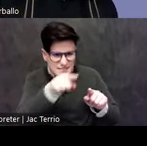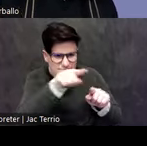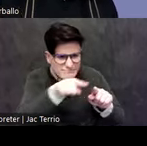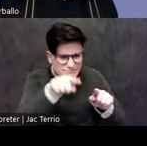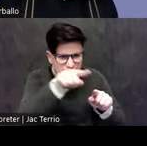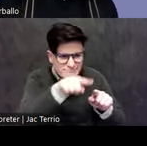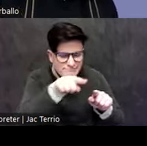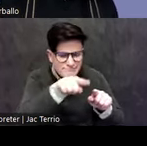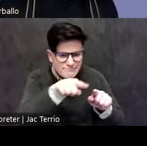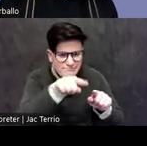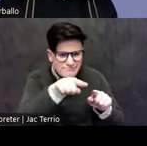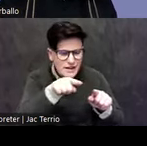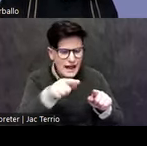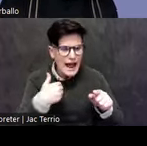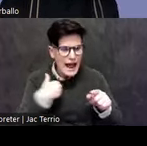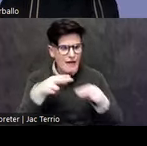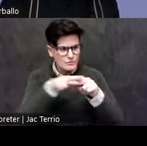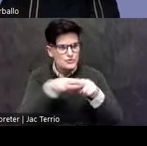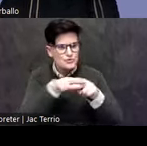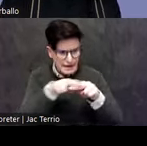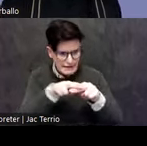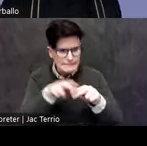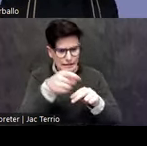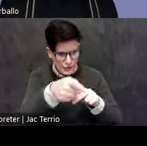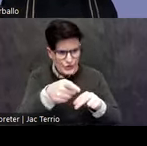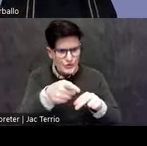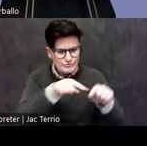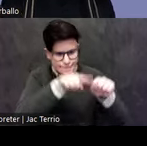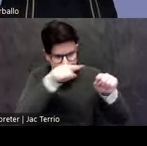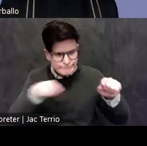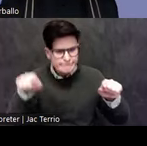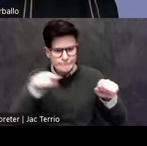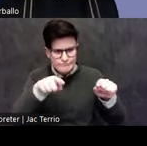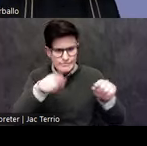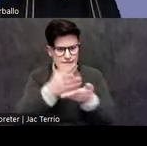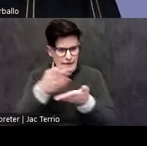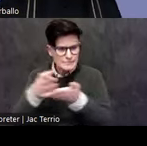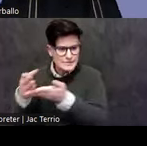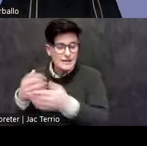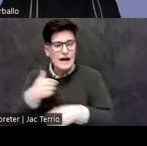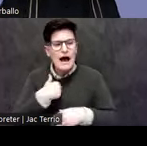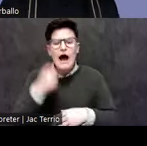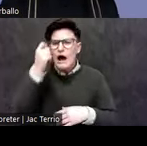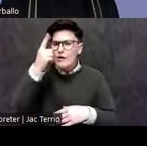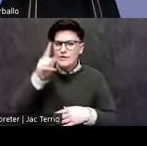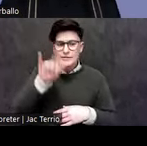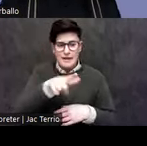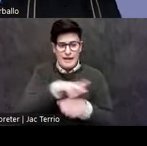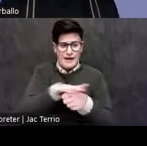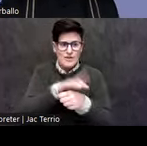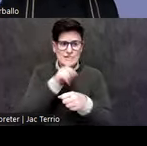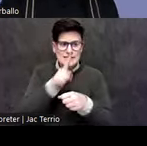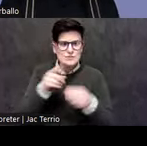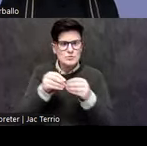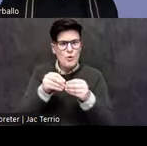a locomotive on it. And I was very aware of this being a crossroads. In fact, it is